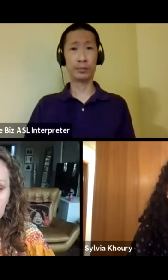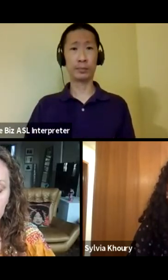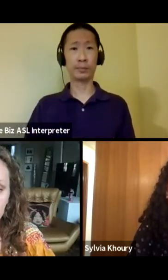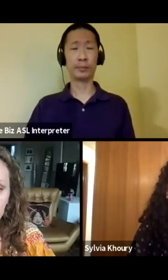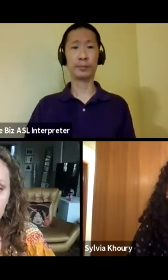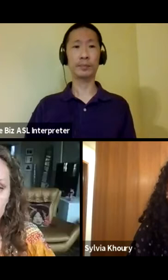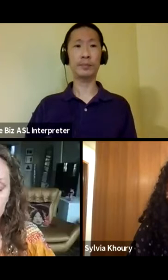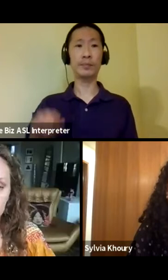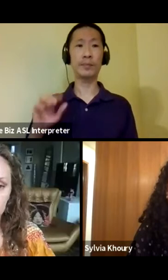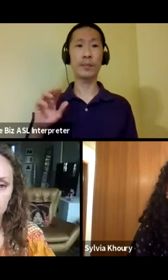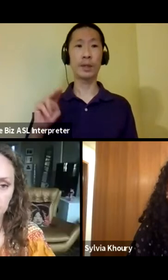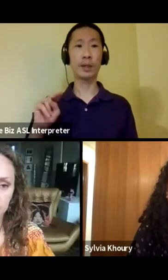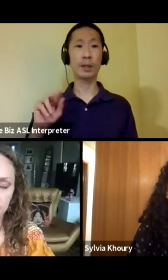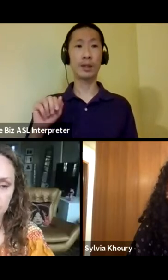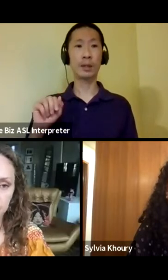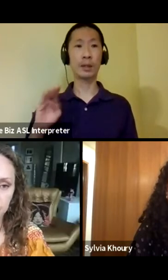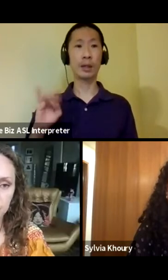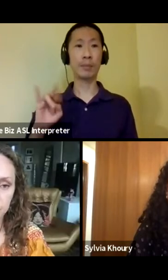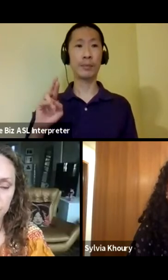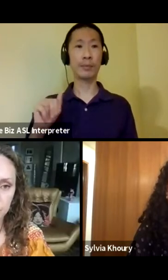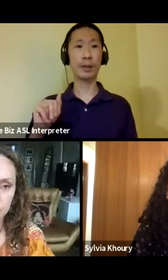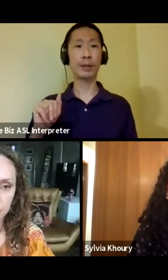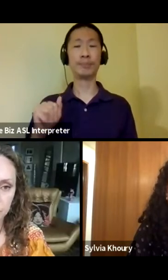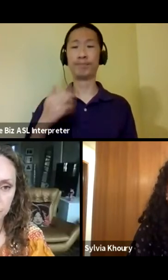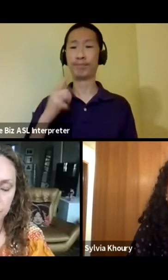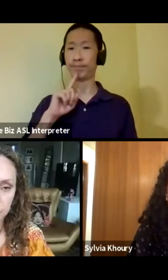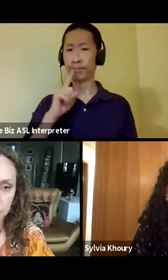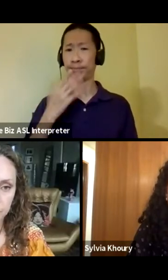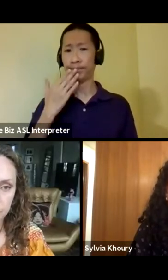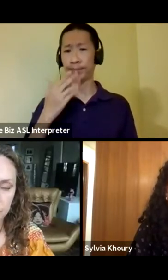Absolutely. Thank you so much for sharing all of that.